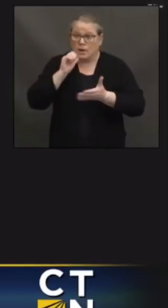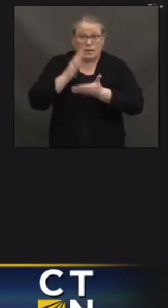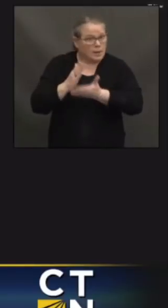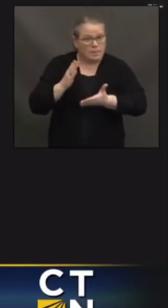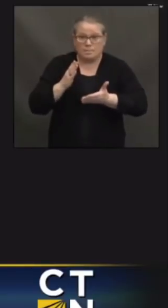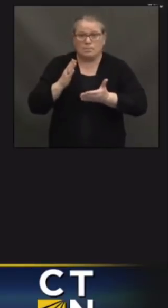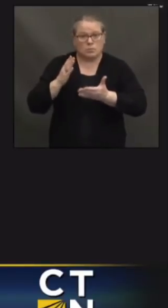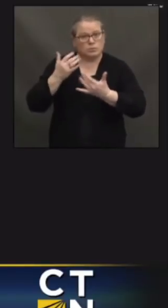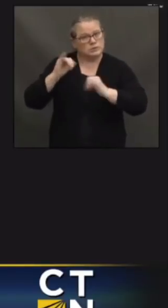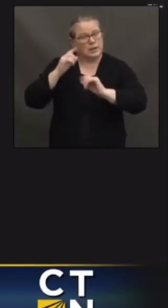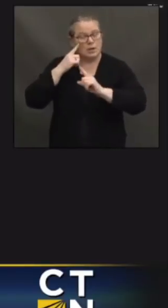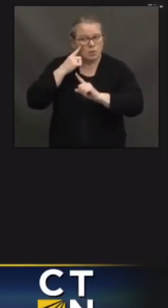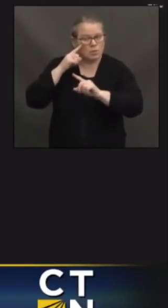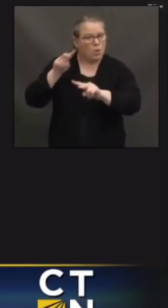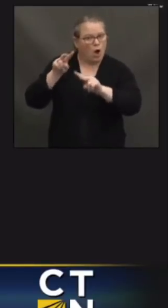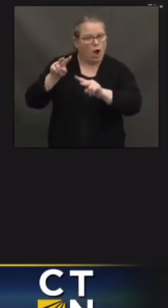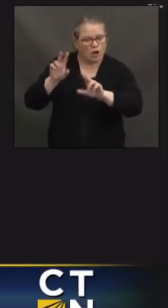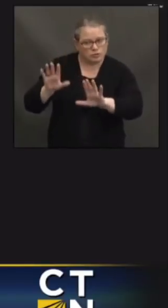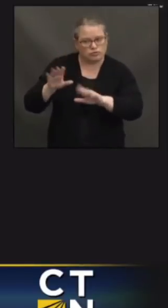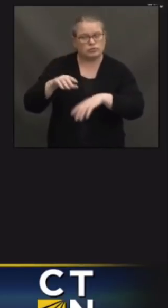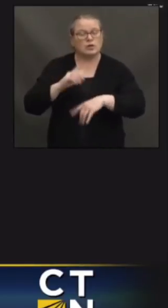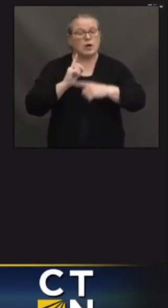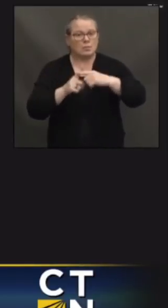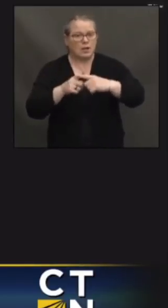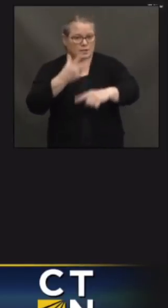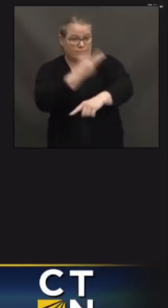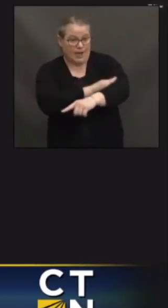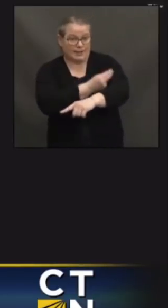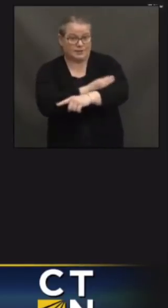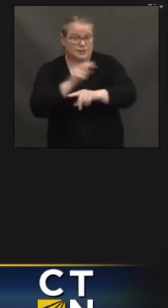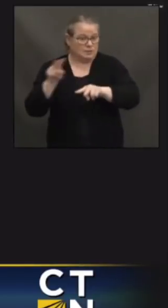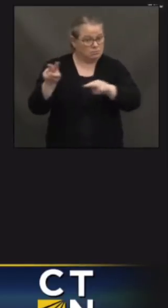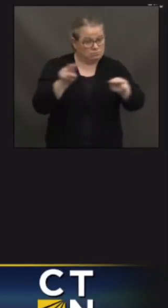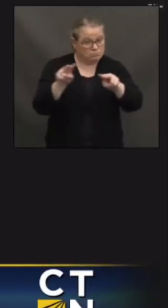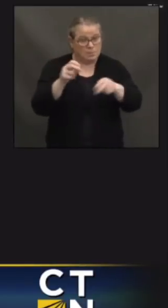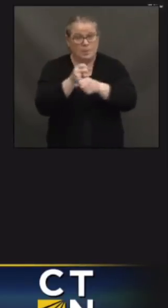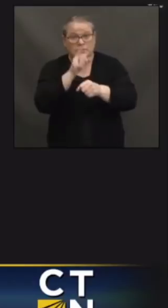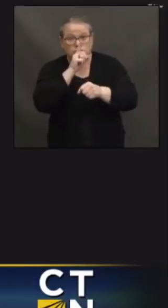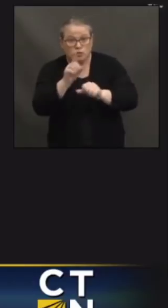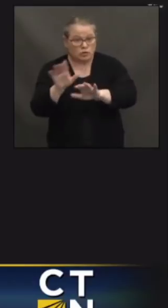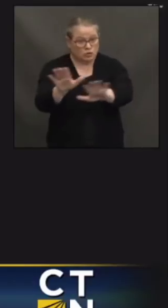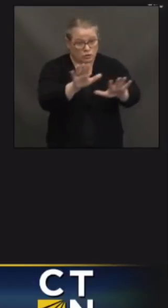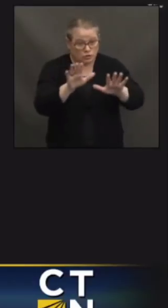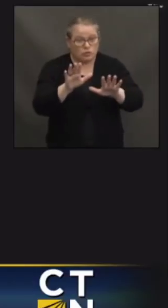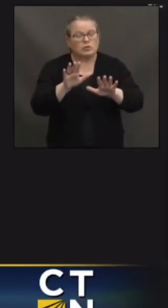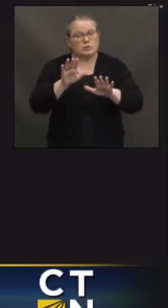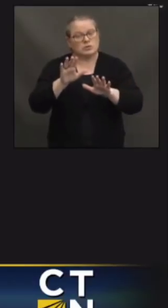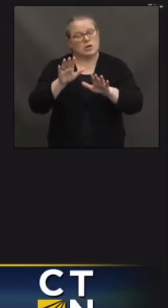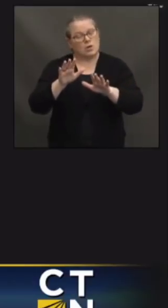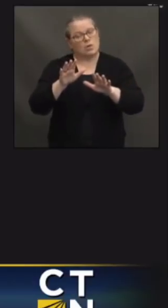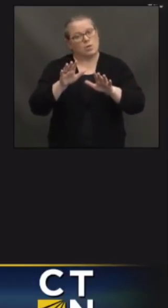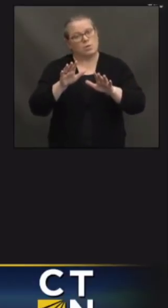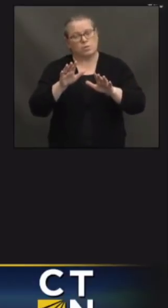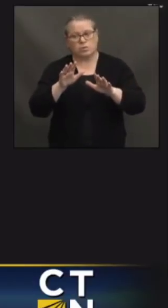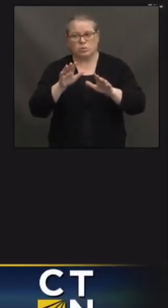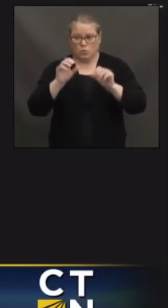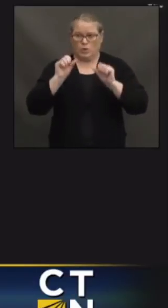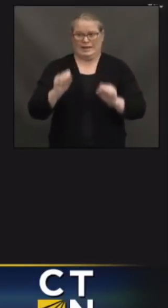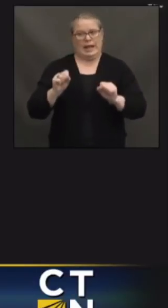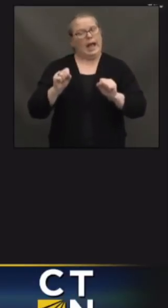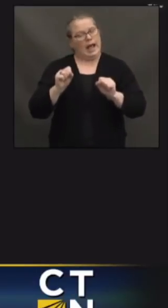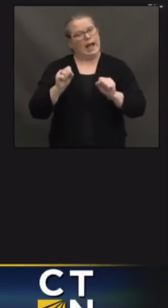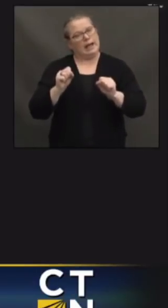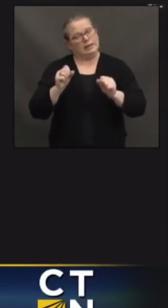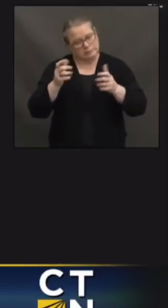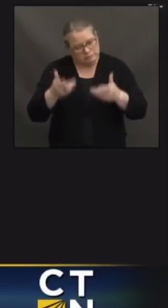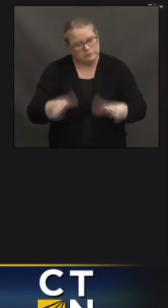vaccinations, the work that we've been doing on prevention as allowing us to put ourselves in a position to move on. And